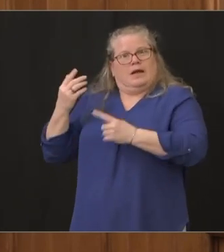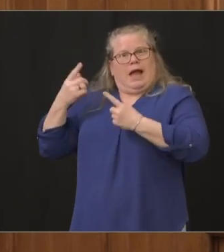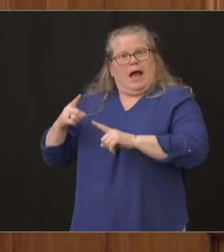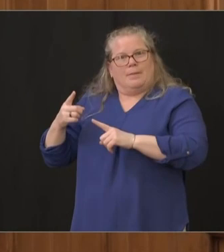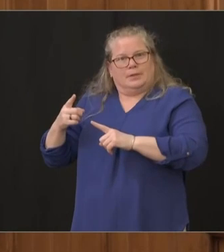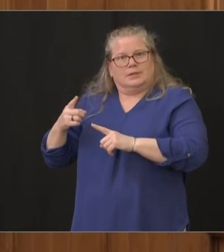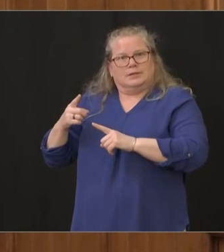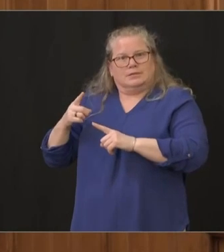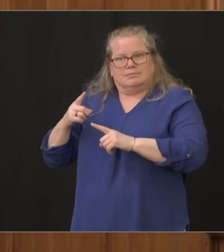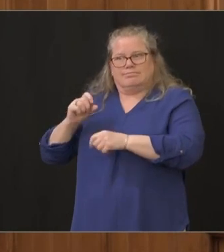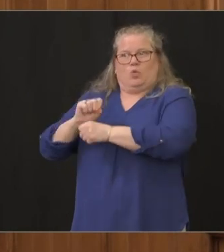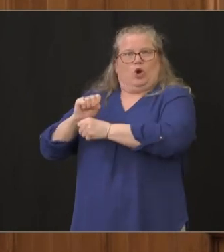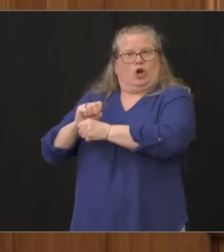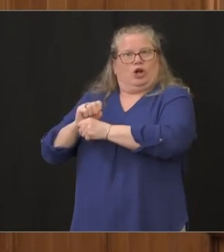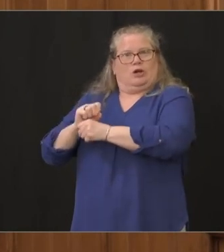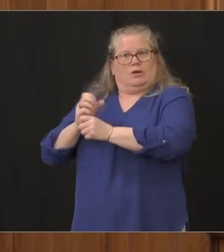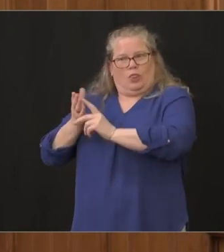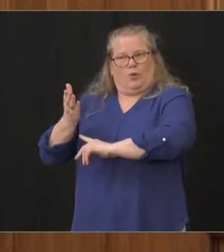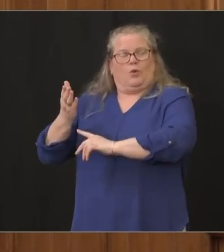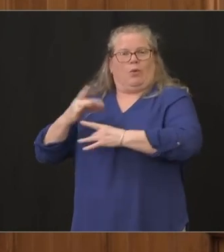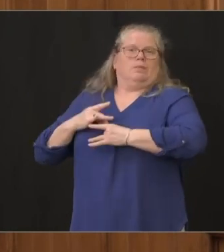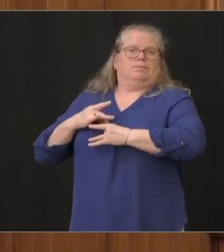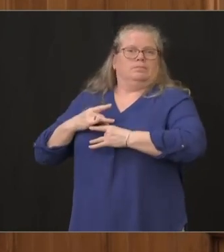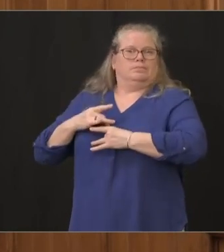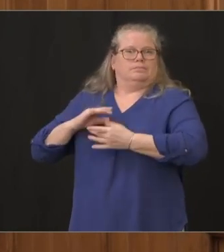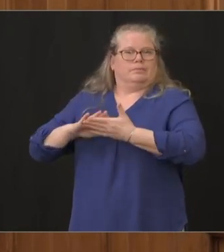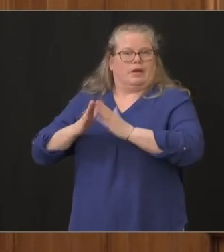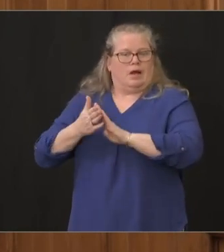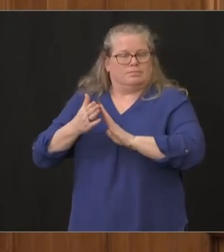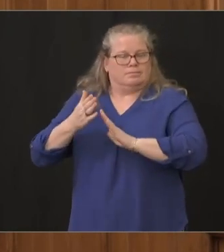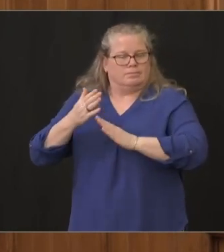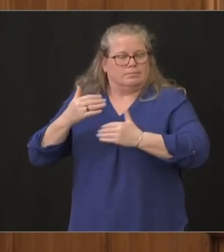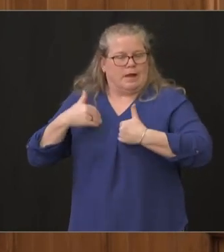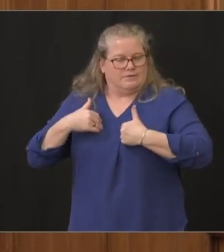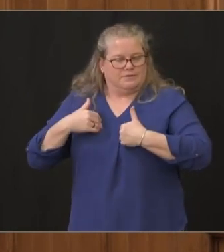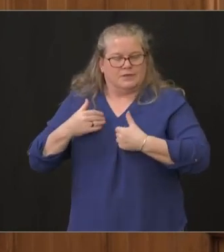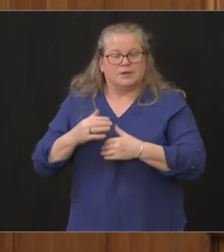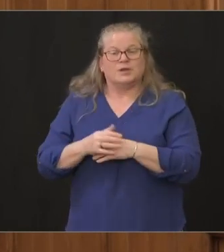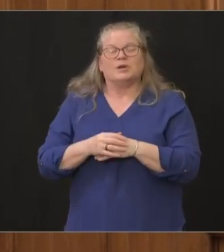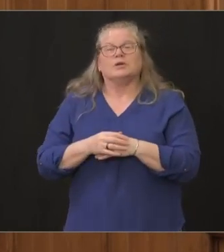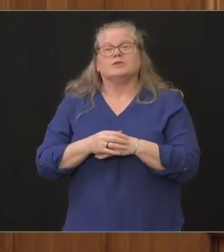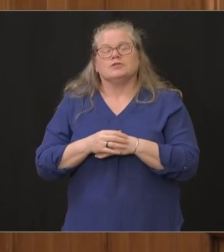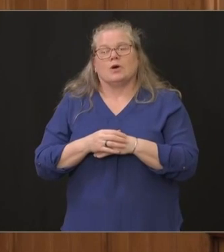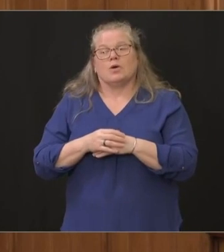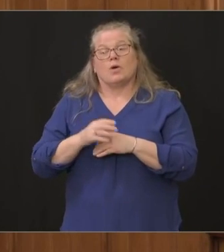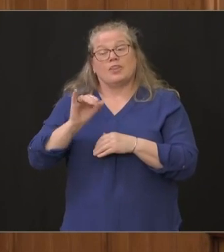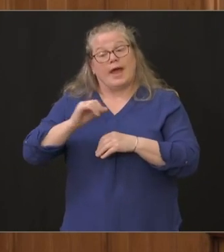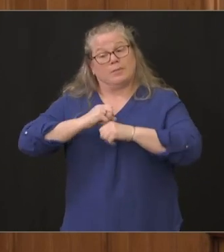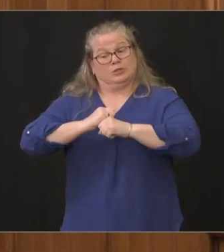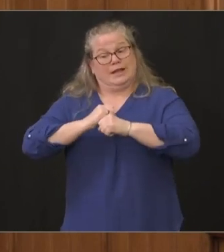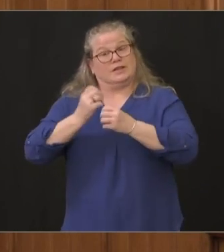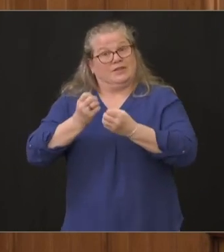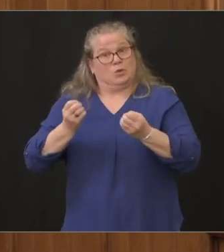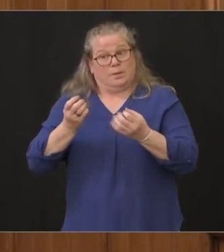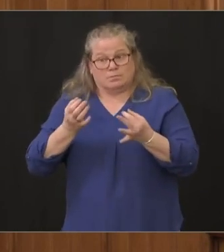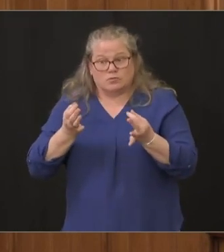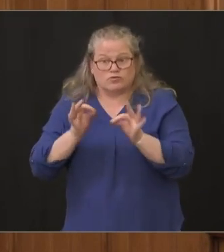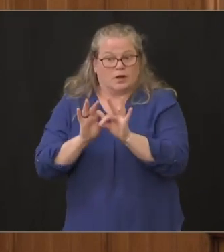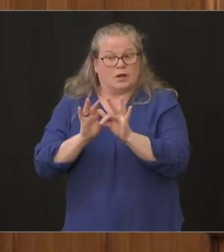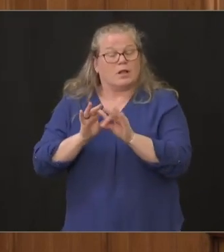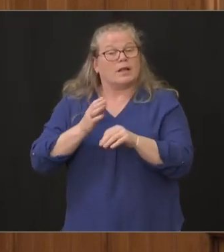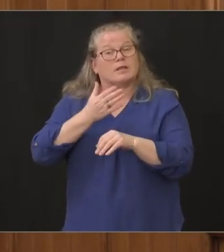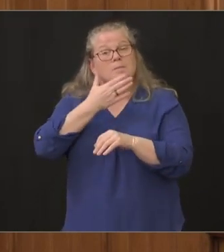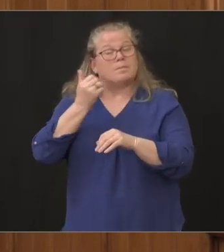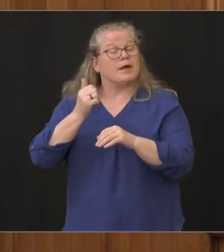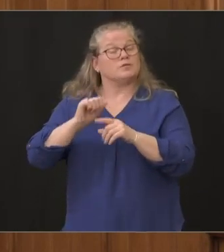think the necessary precautions that are being taken the the protective equipment being so critical and the the best practice procedures